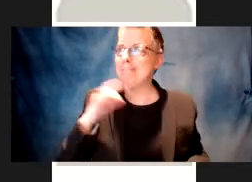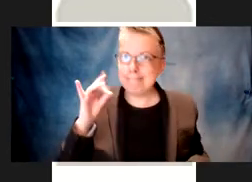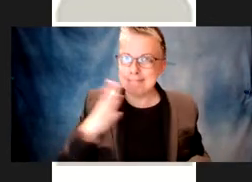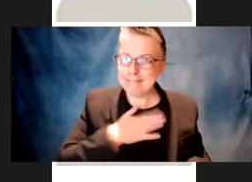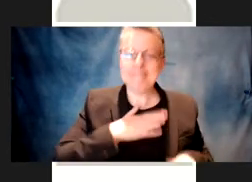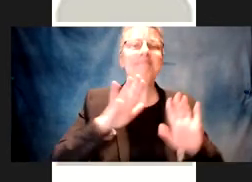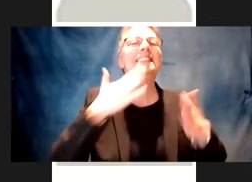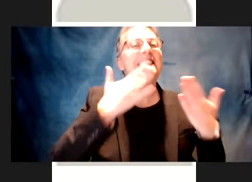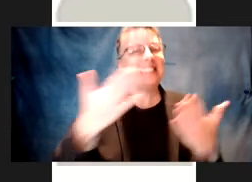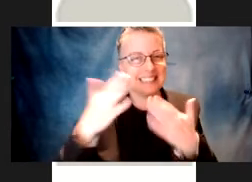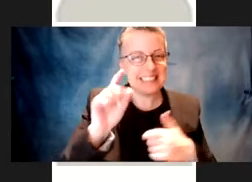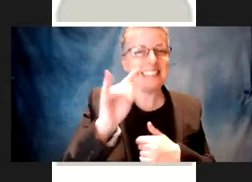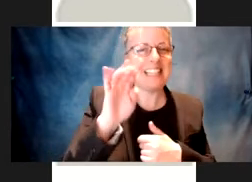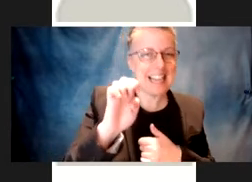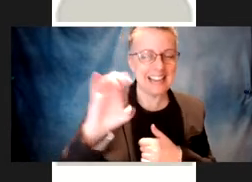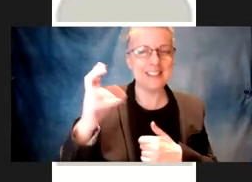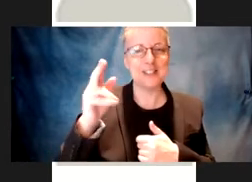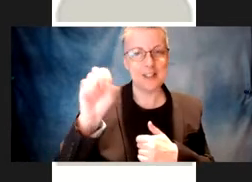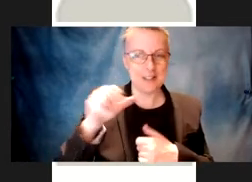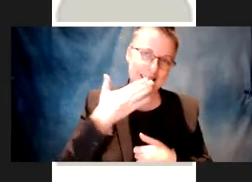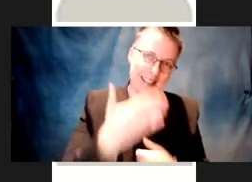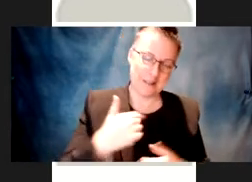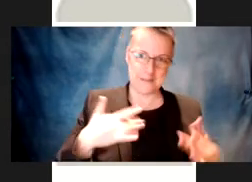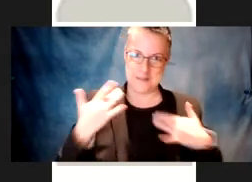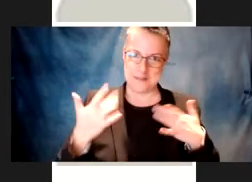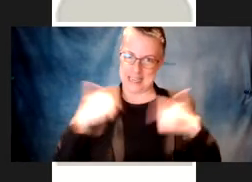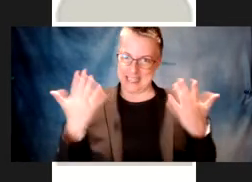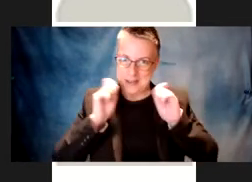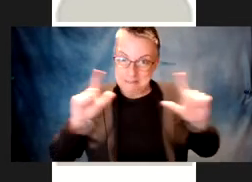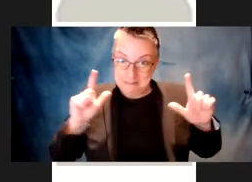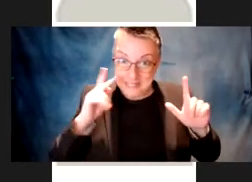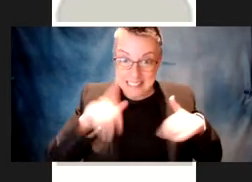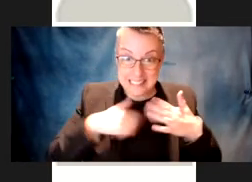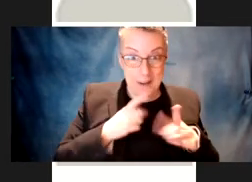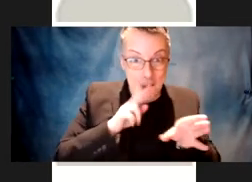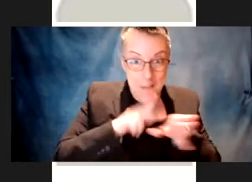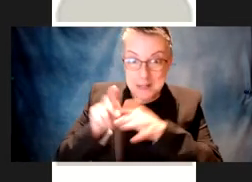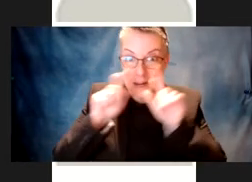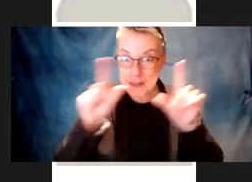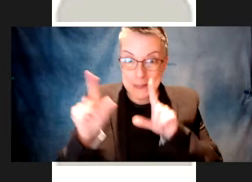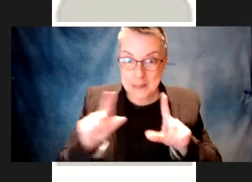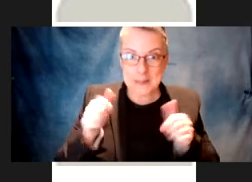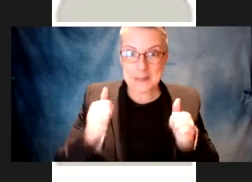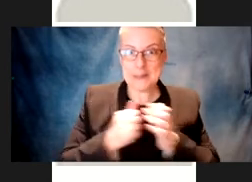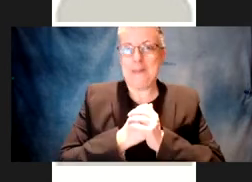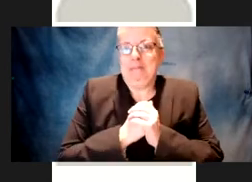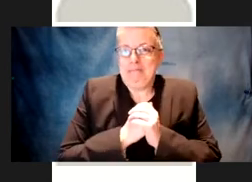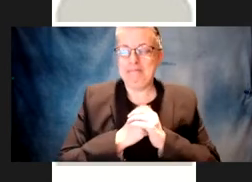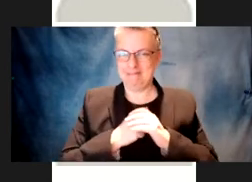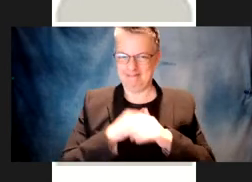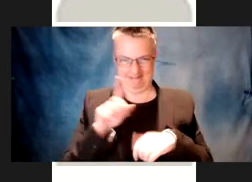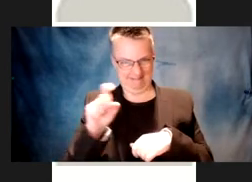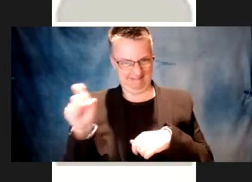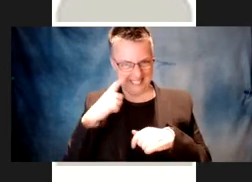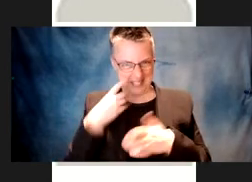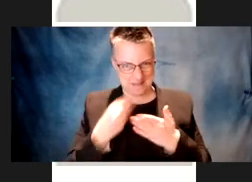Sorry, someone muted me, or maybe it was me. I'll just blame someone else. That's terrible. Thank you, Katie Charles, for having me. I'm really excited to